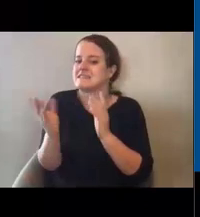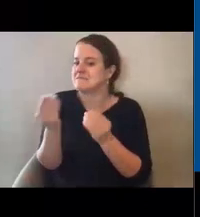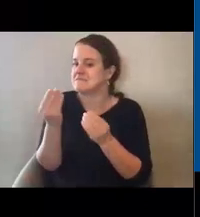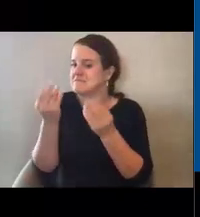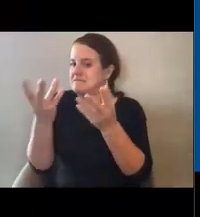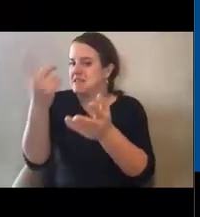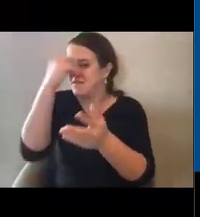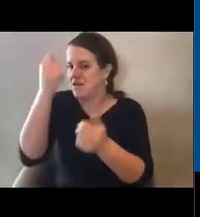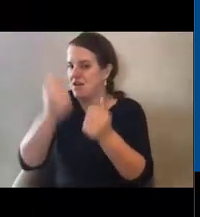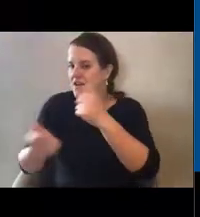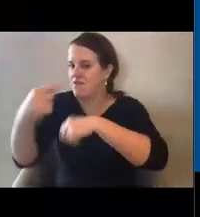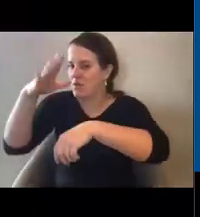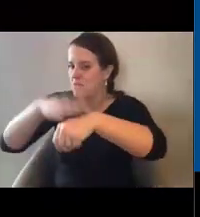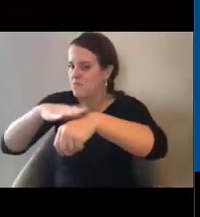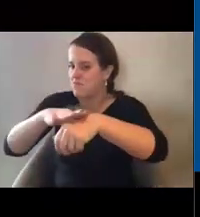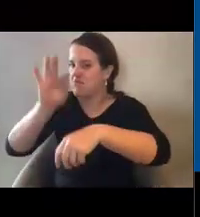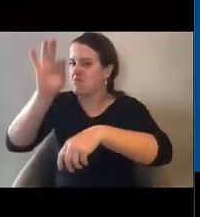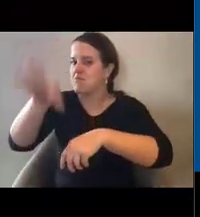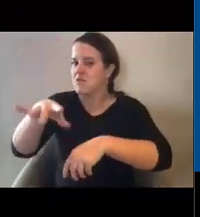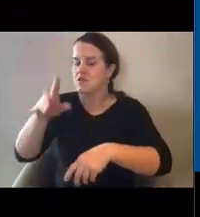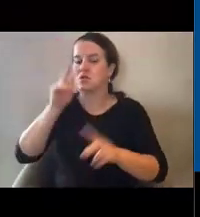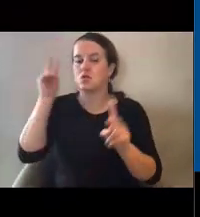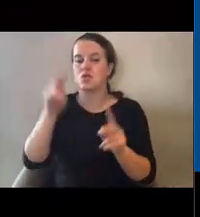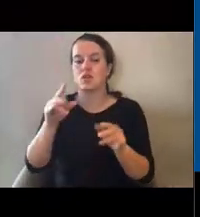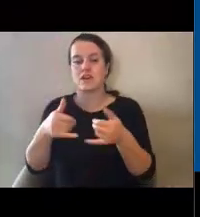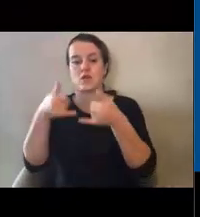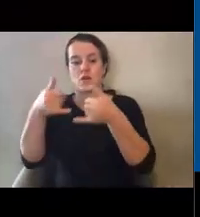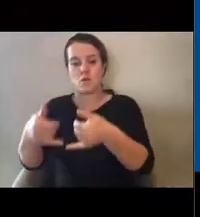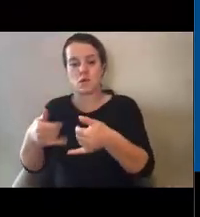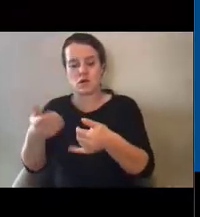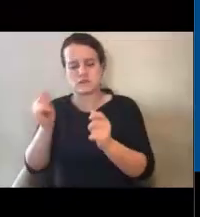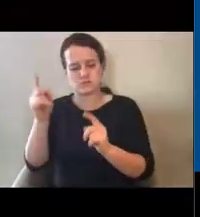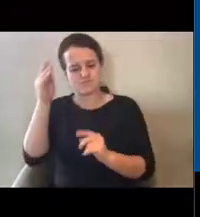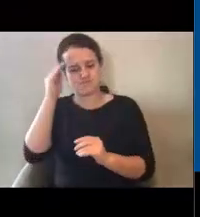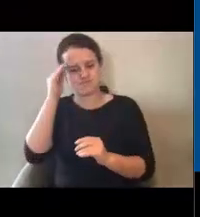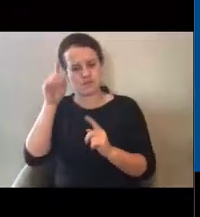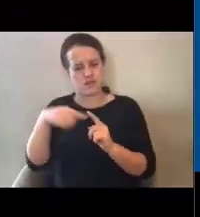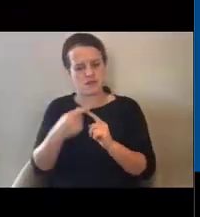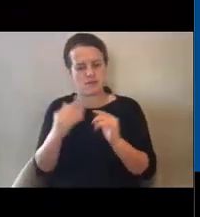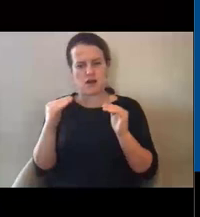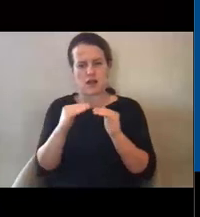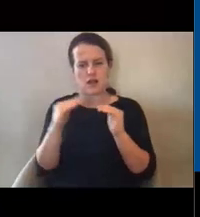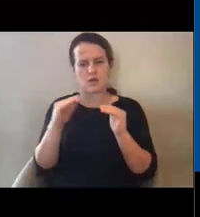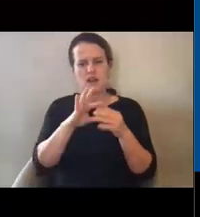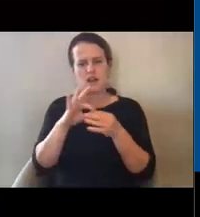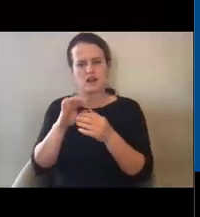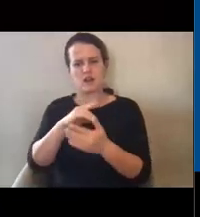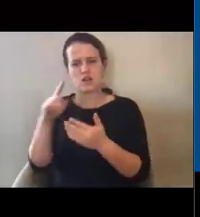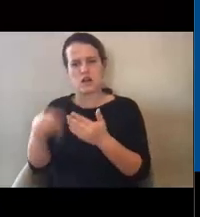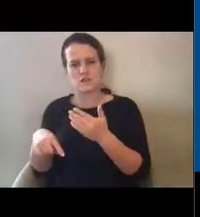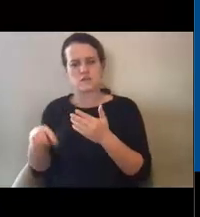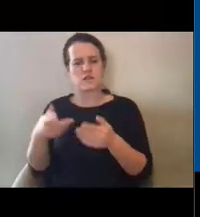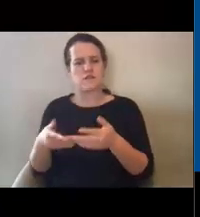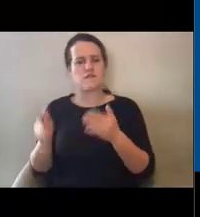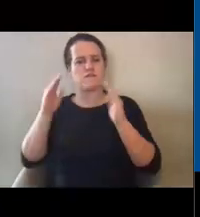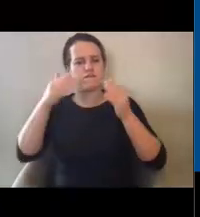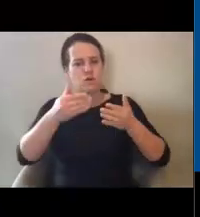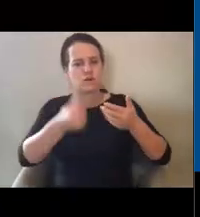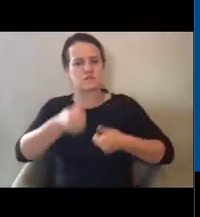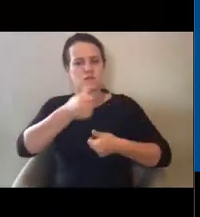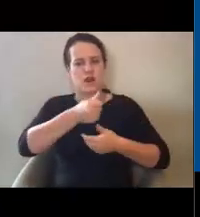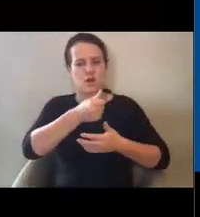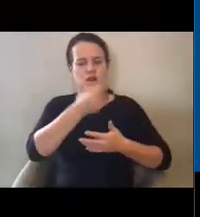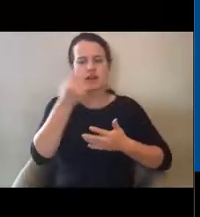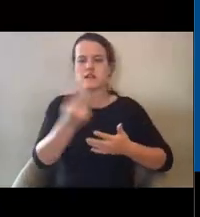to look at awards and consequences regarding them. Our focus and priority is on